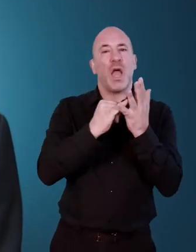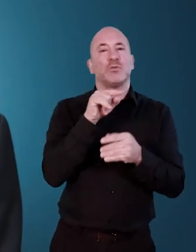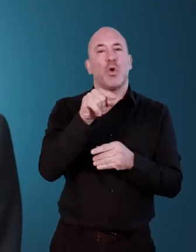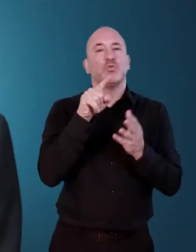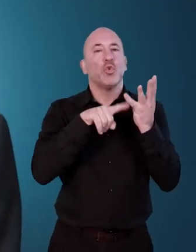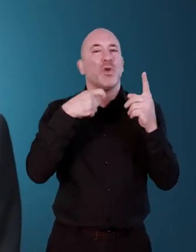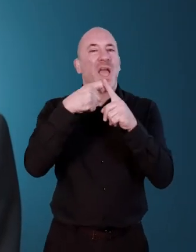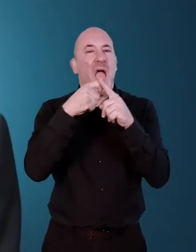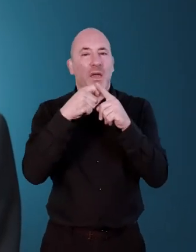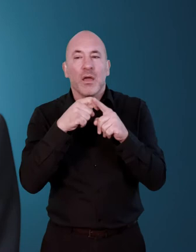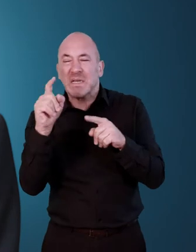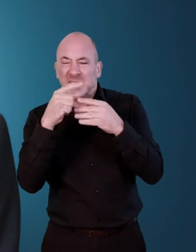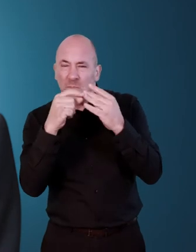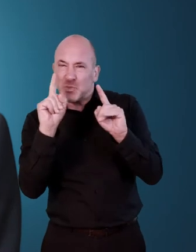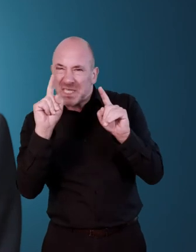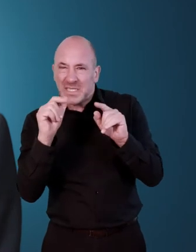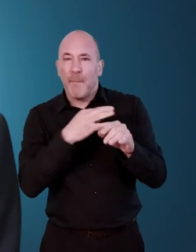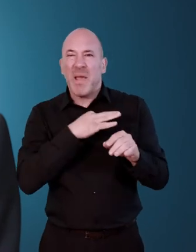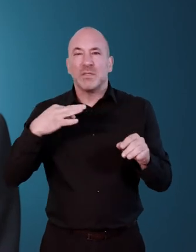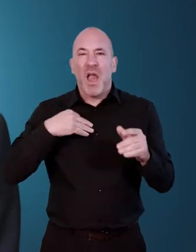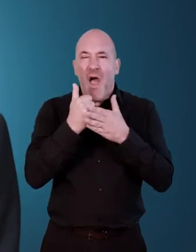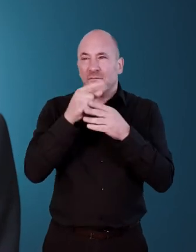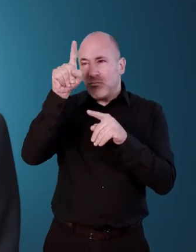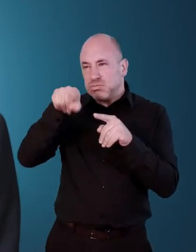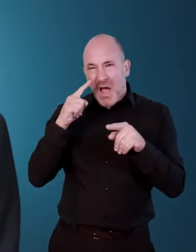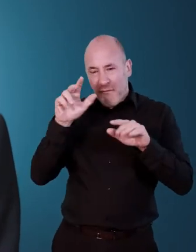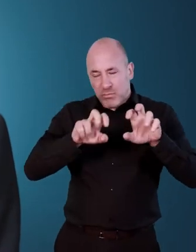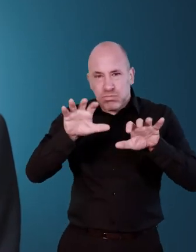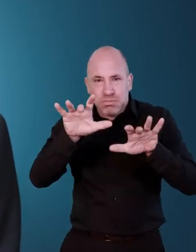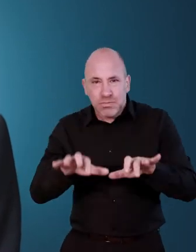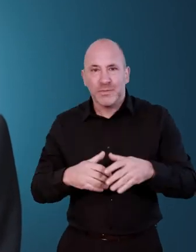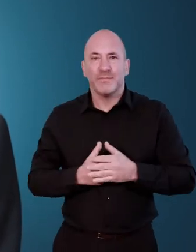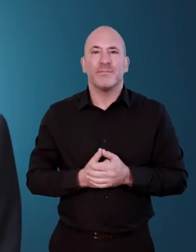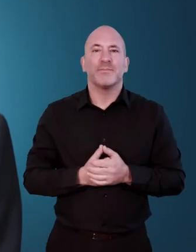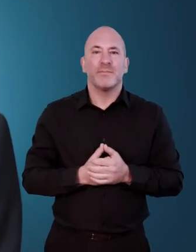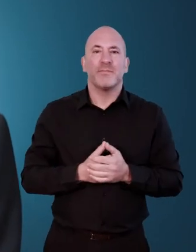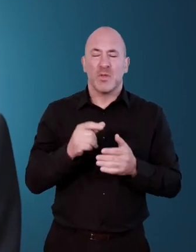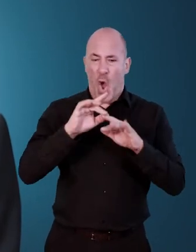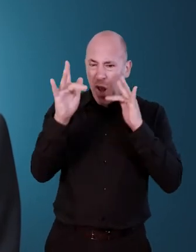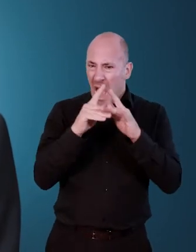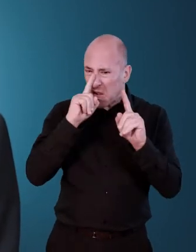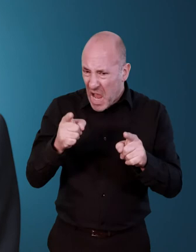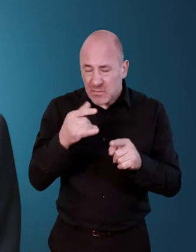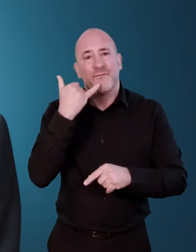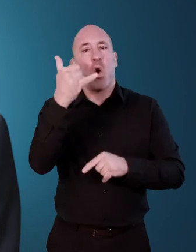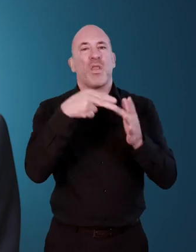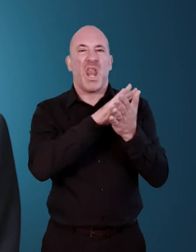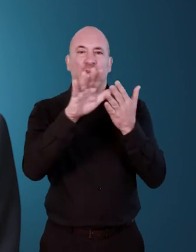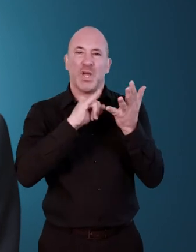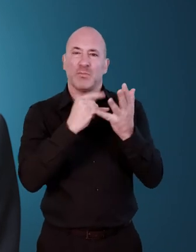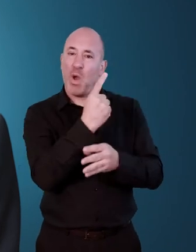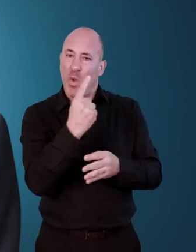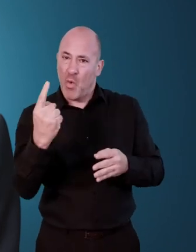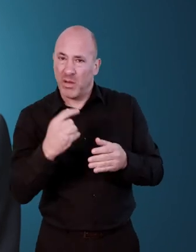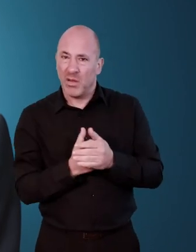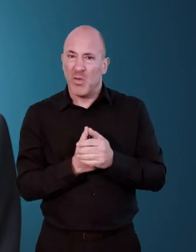nhs.uk to check your symptoms and follow the specialist's medical advice. Only call NHS 111 if you